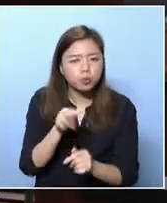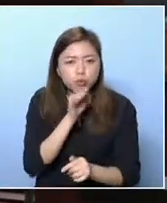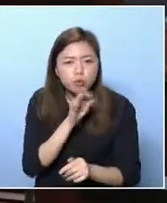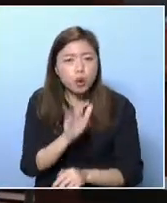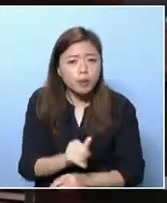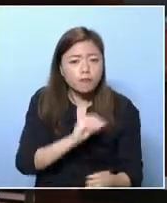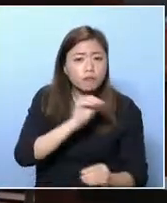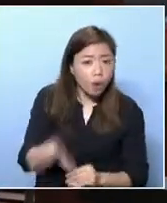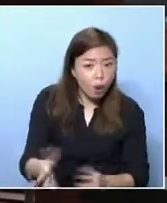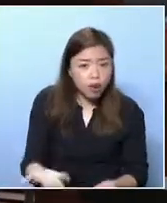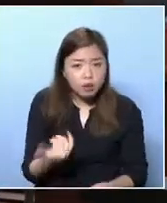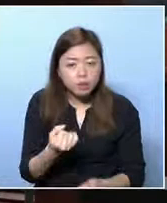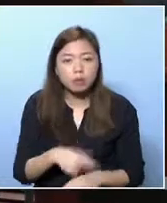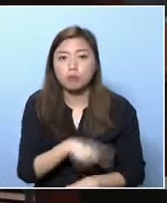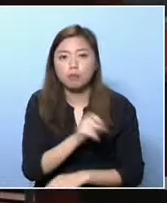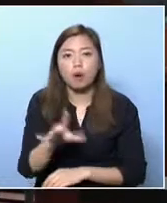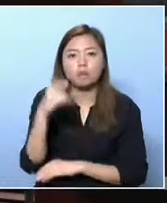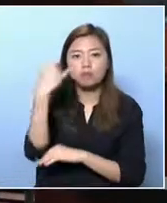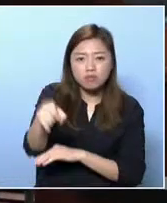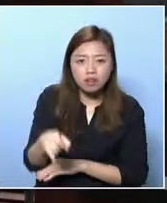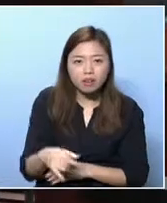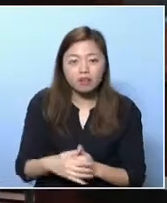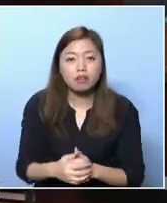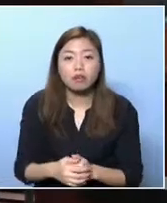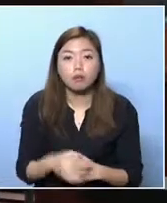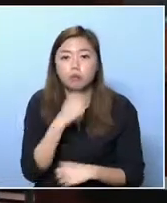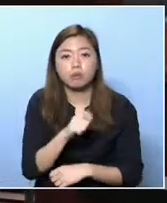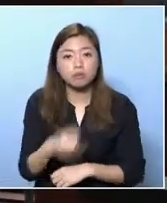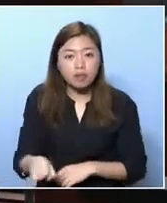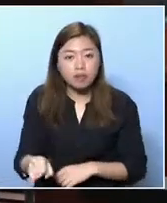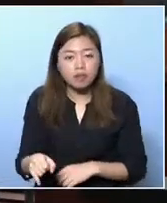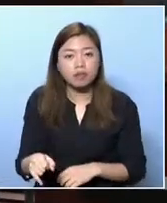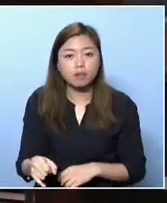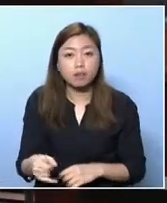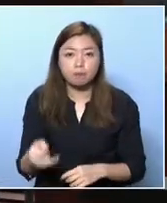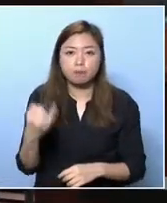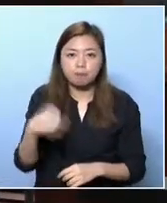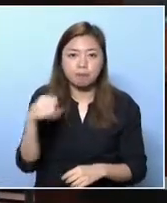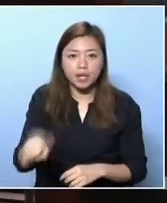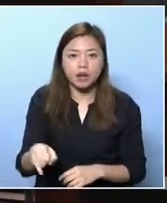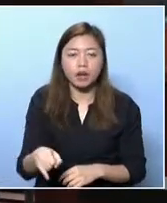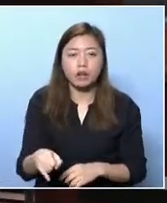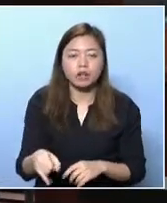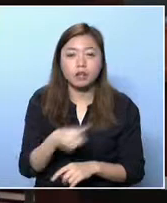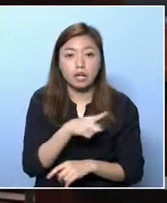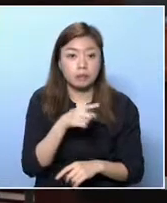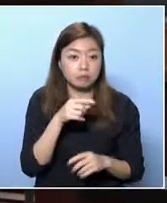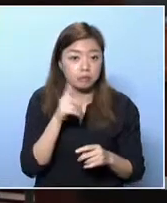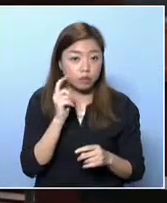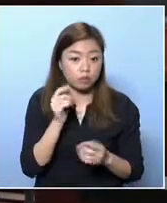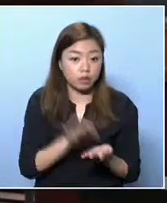-no. We asked that, can we have a childcare center instead of the firing range? The answer is no.